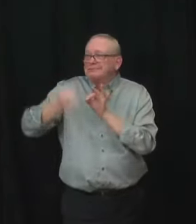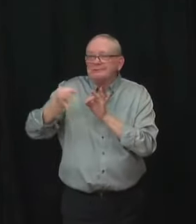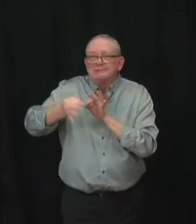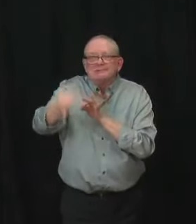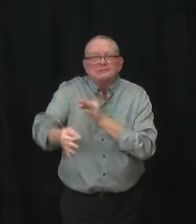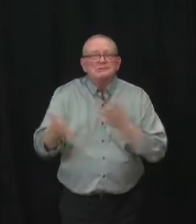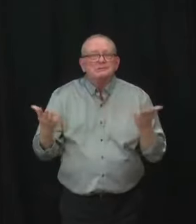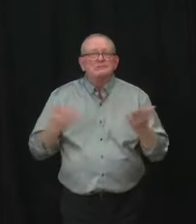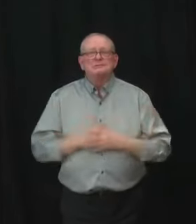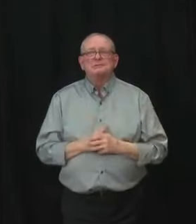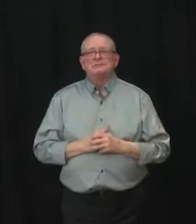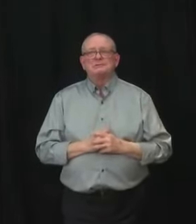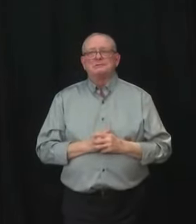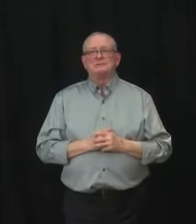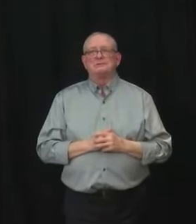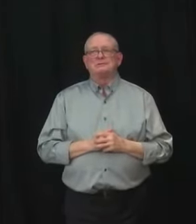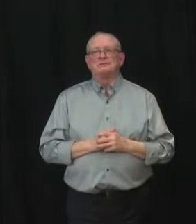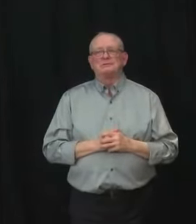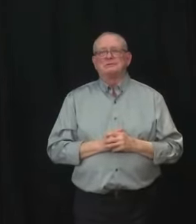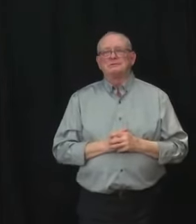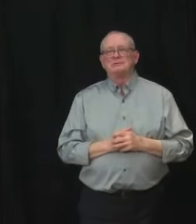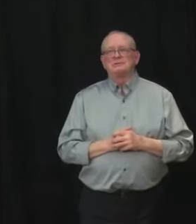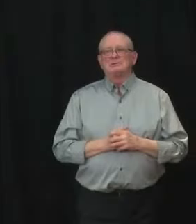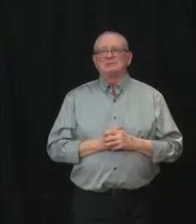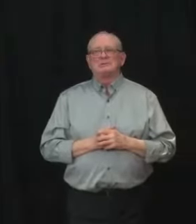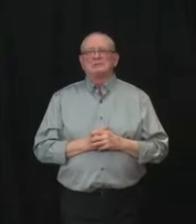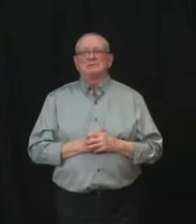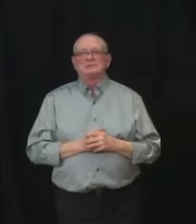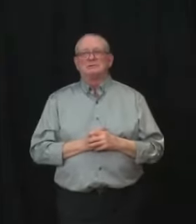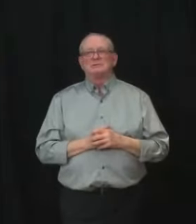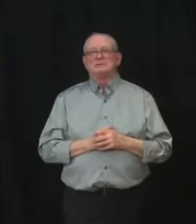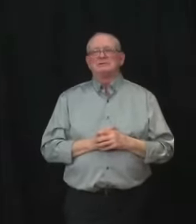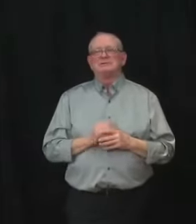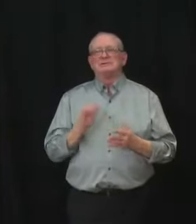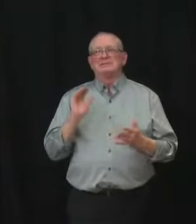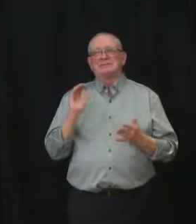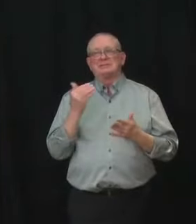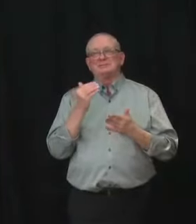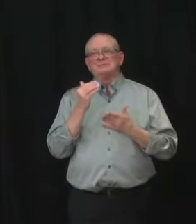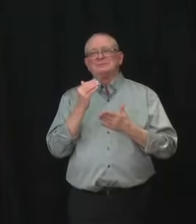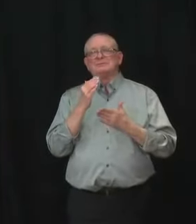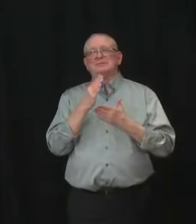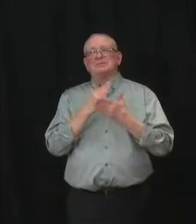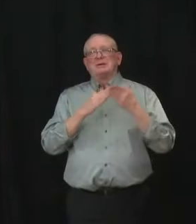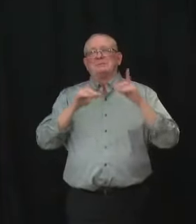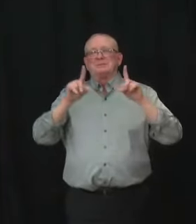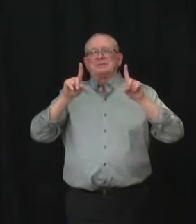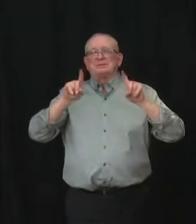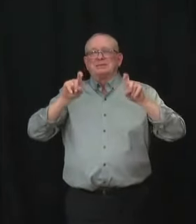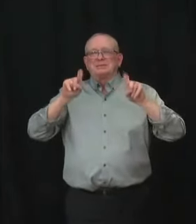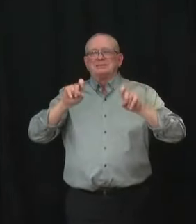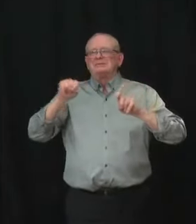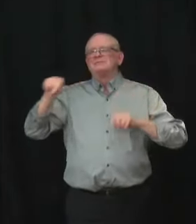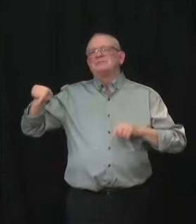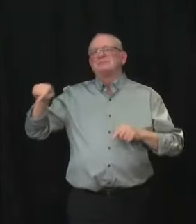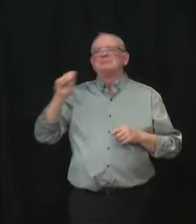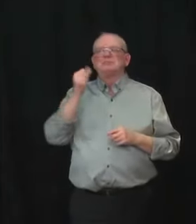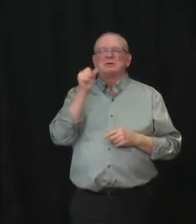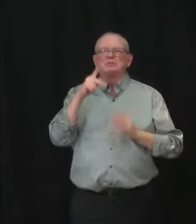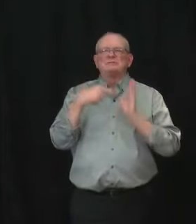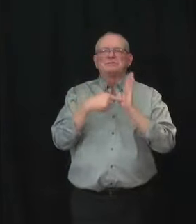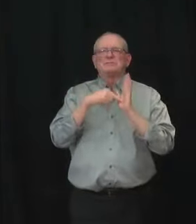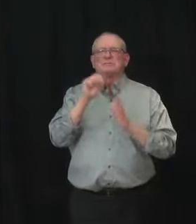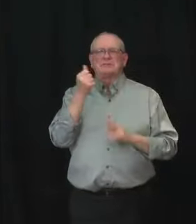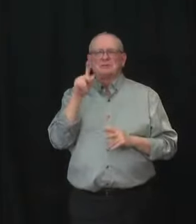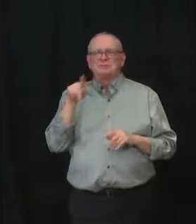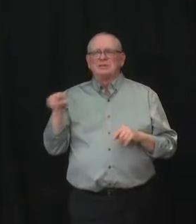the difference between, you know, some of the the tests, Saskatchewan ran a public system and with public